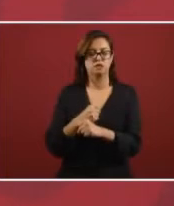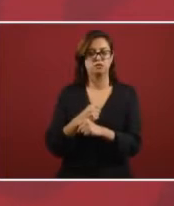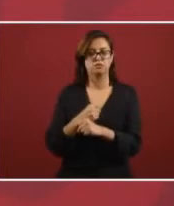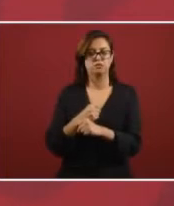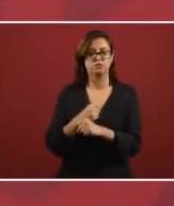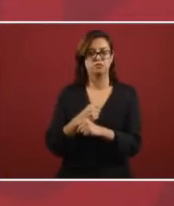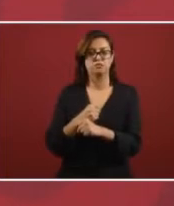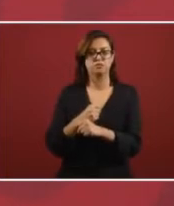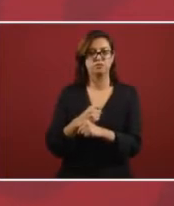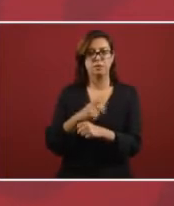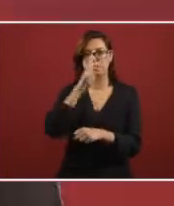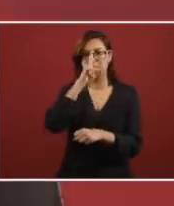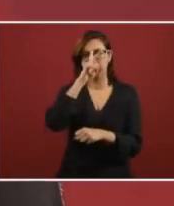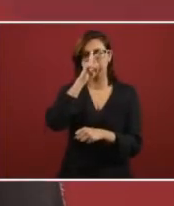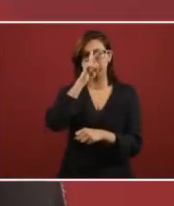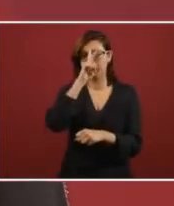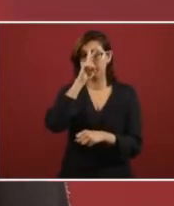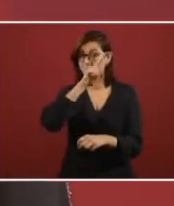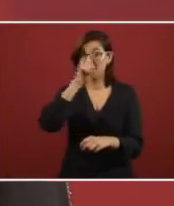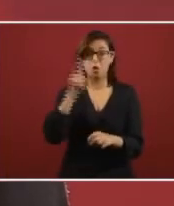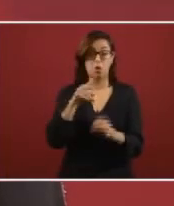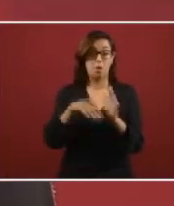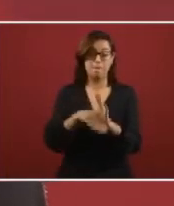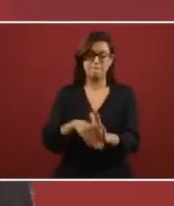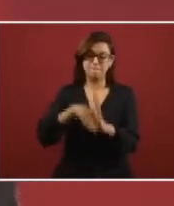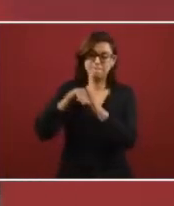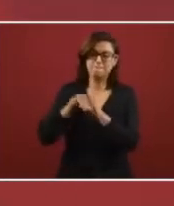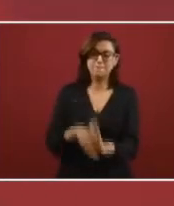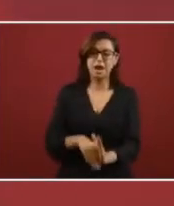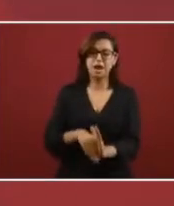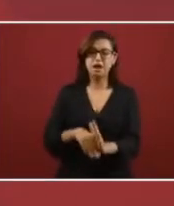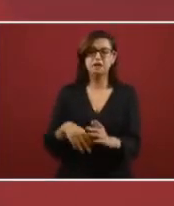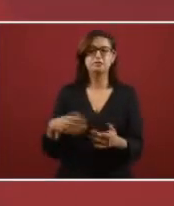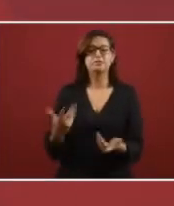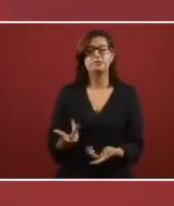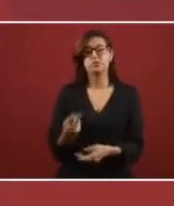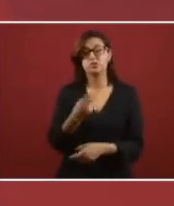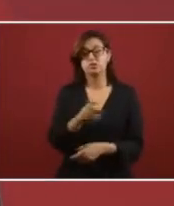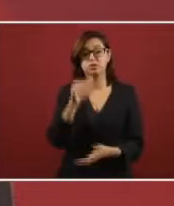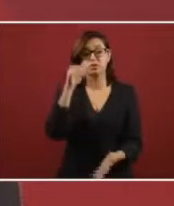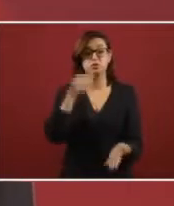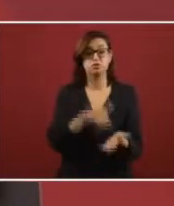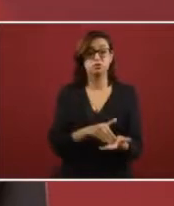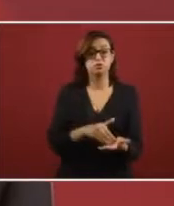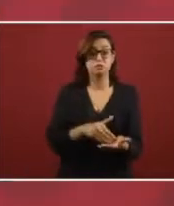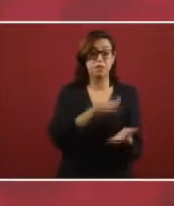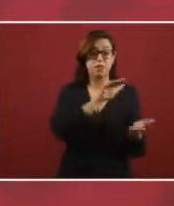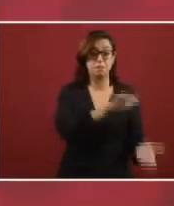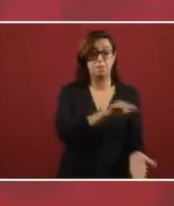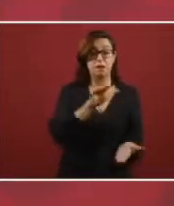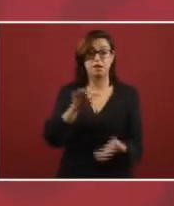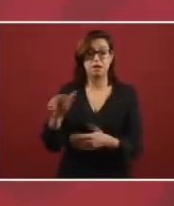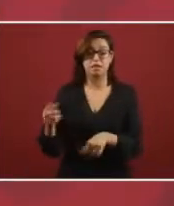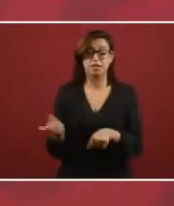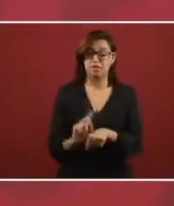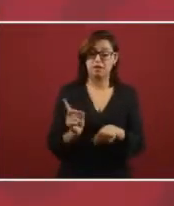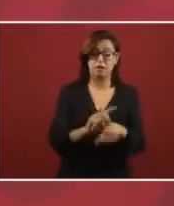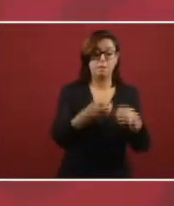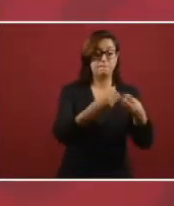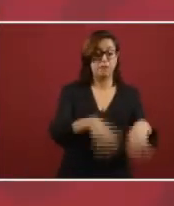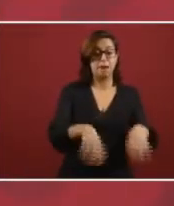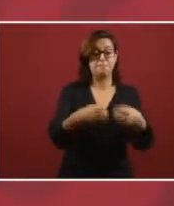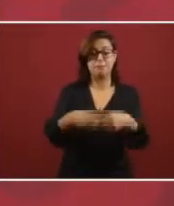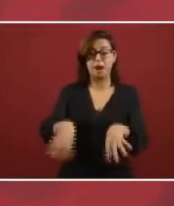last year it would reach the crisis because we were losing 200